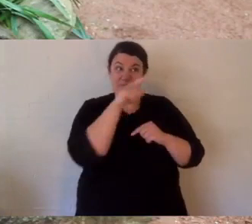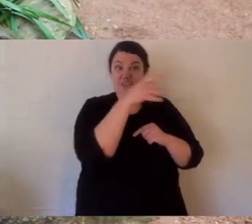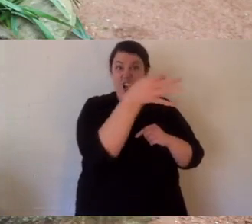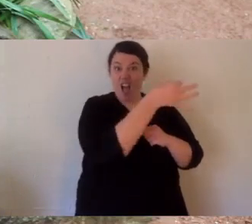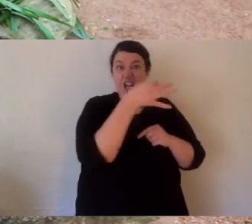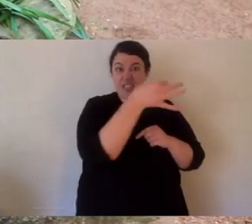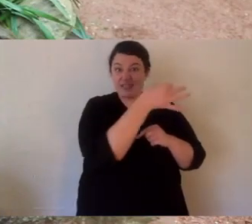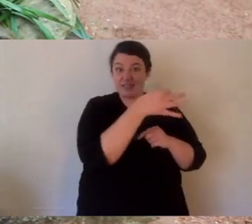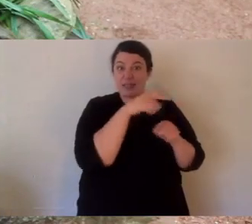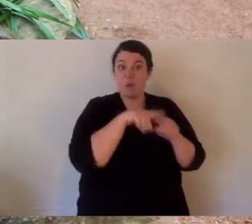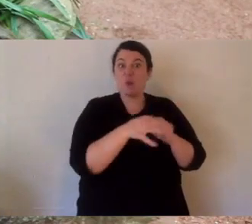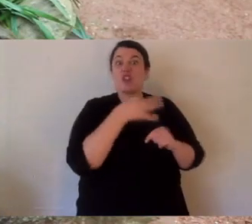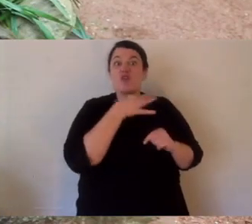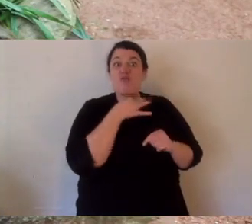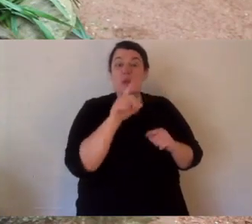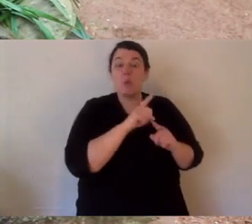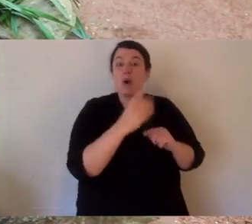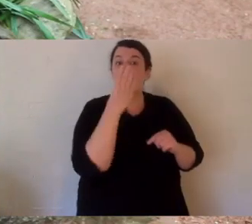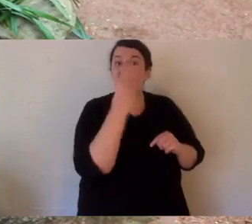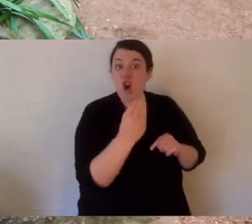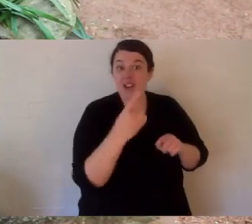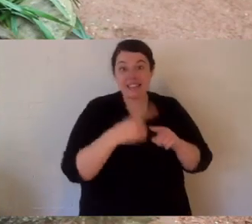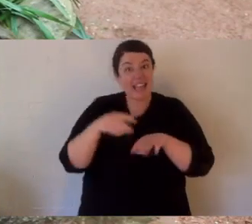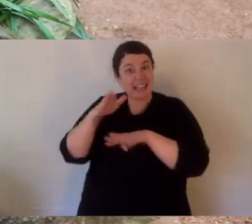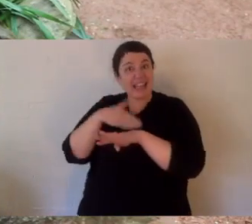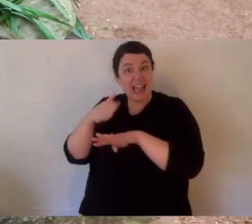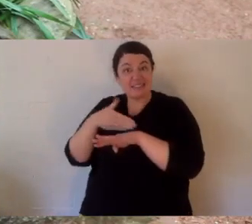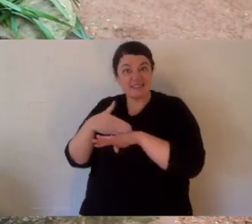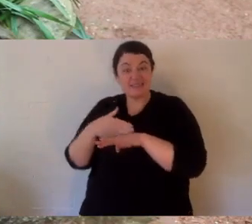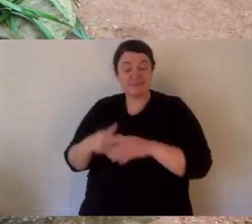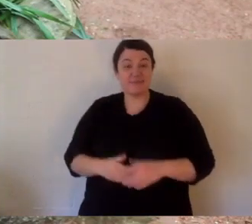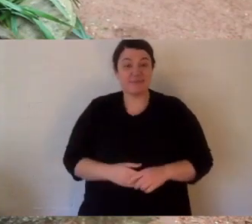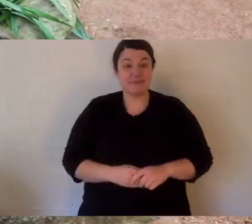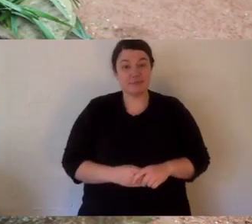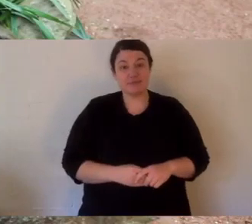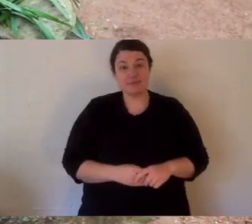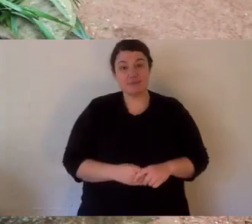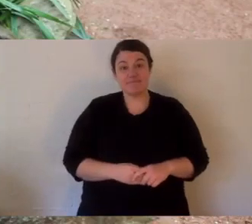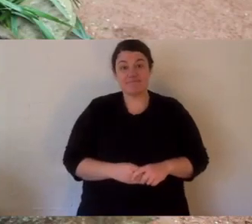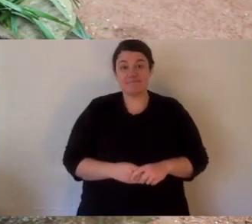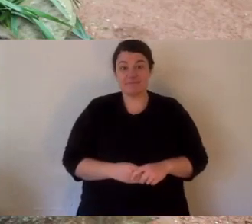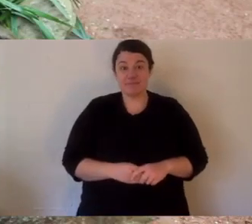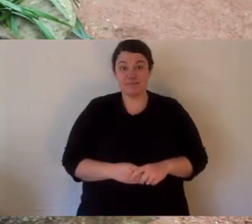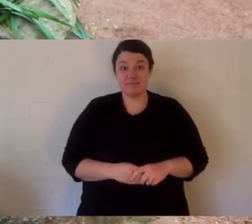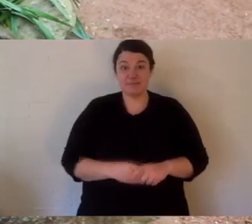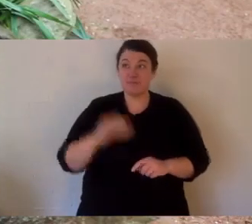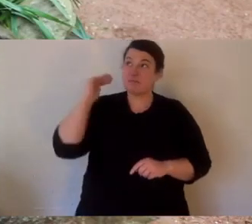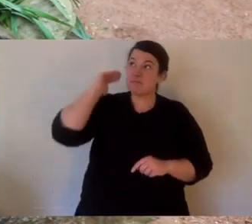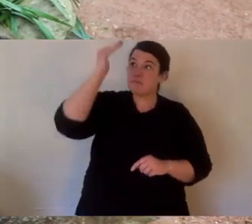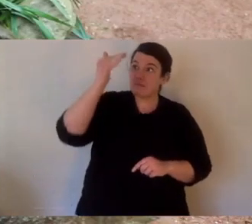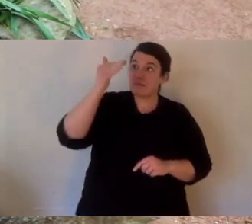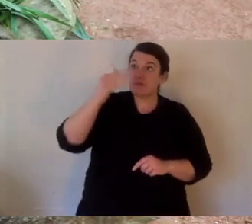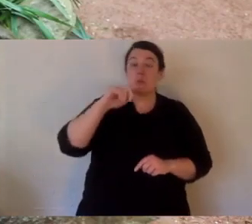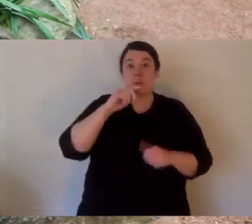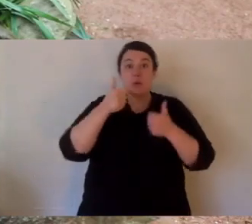and their main refuge is that offshore island, Rottnest Island. Their main threat is the feral fox and the feral cat that was introduced by